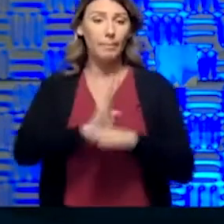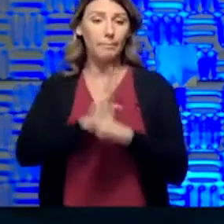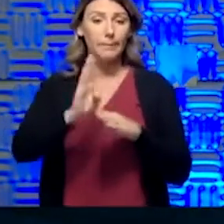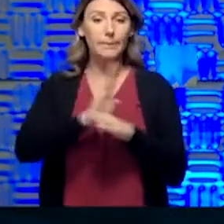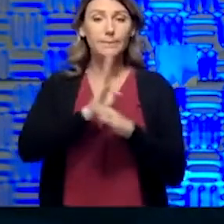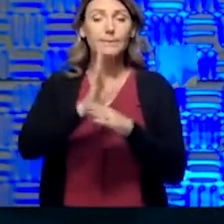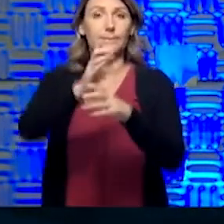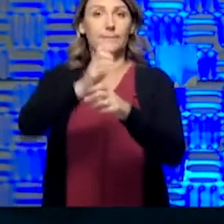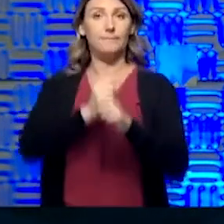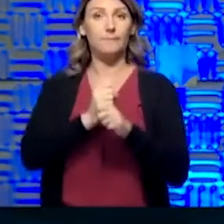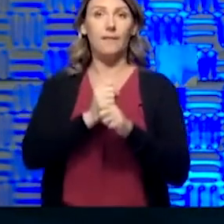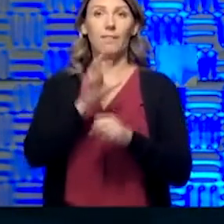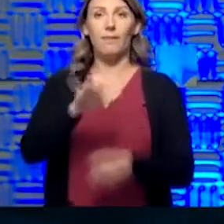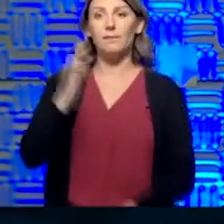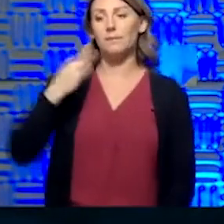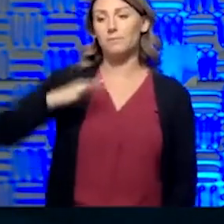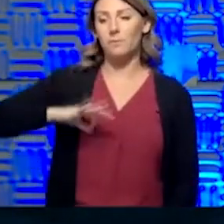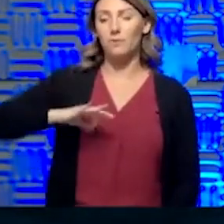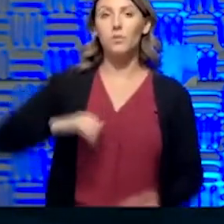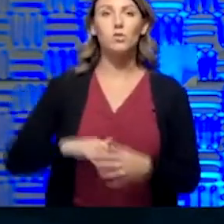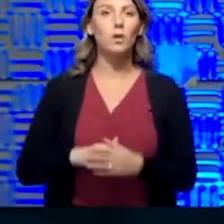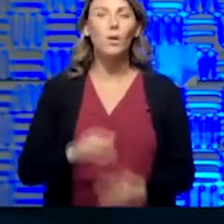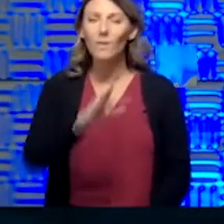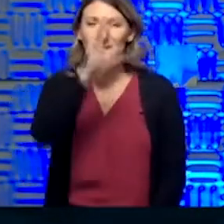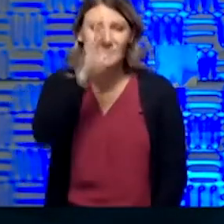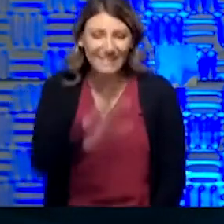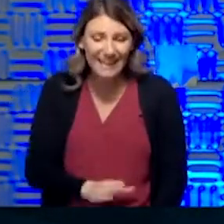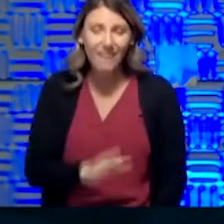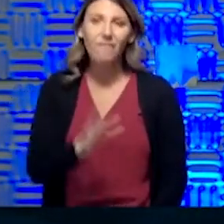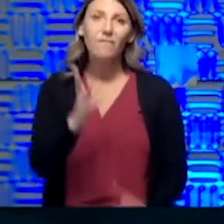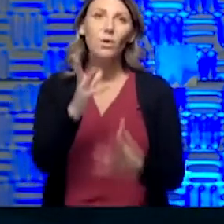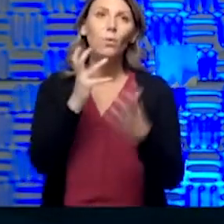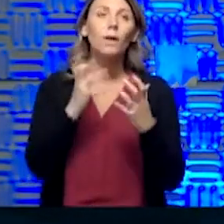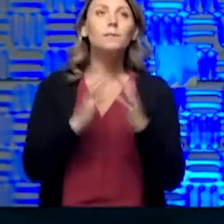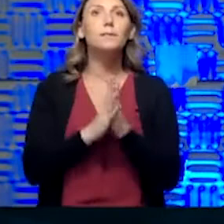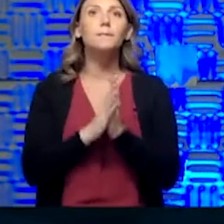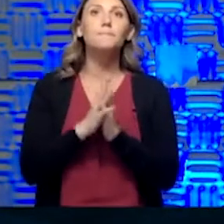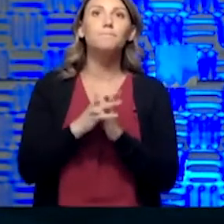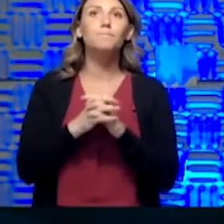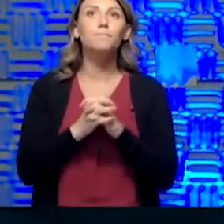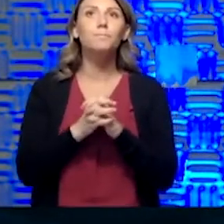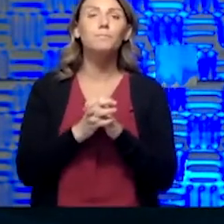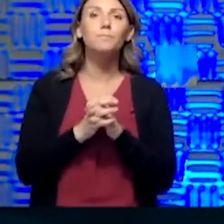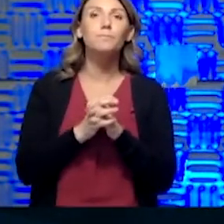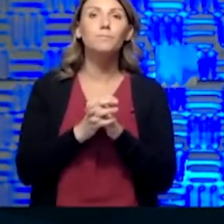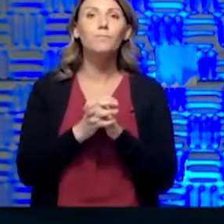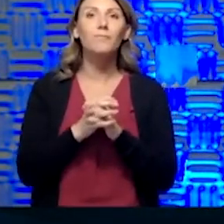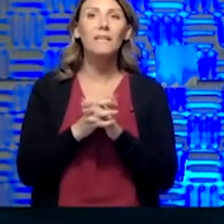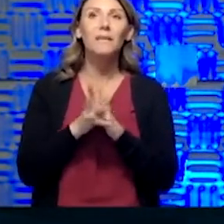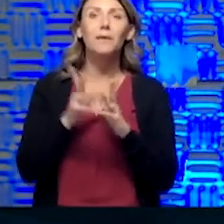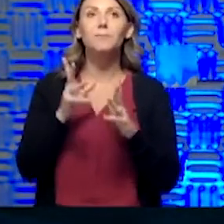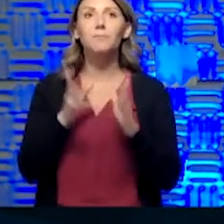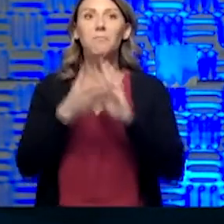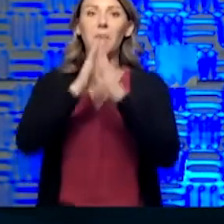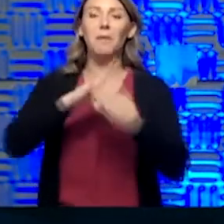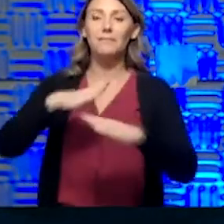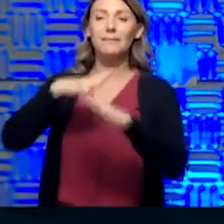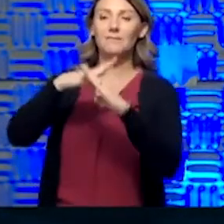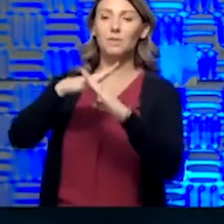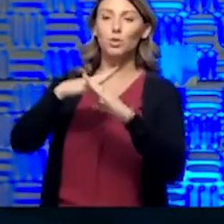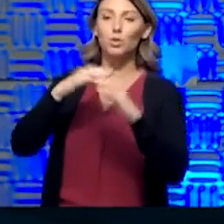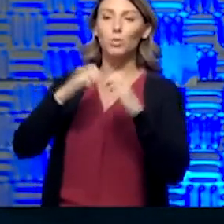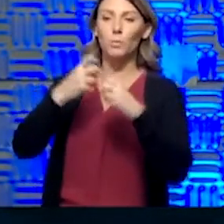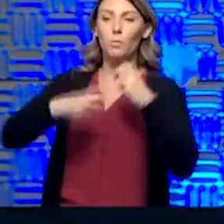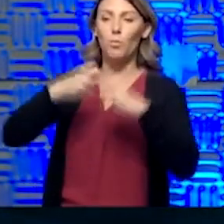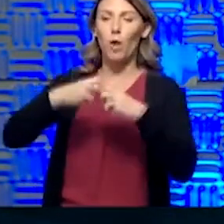I would say in this, I would never want to be the defender of problems within government,